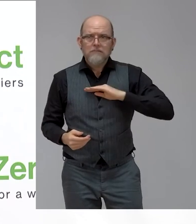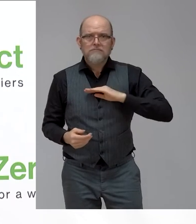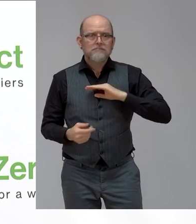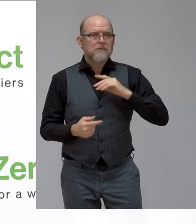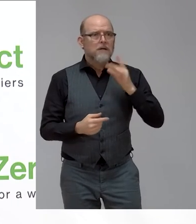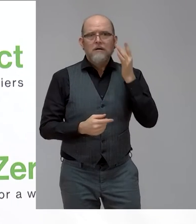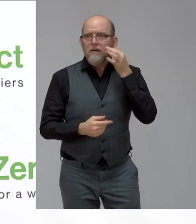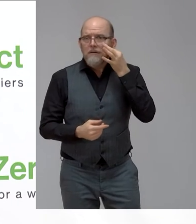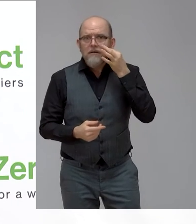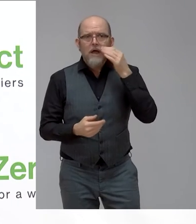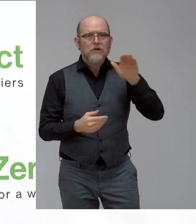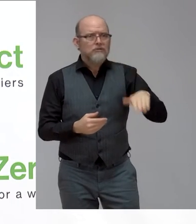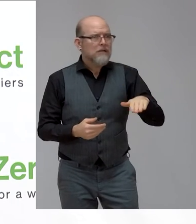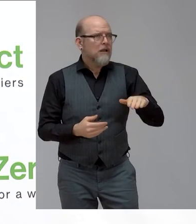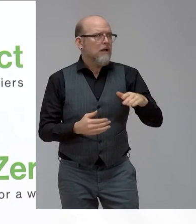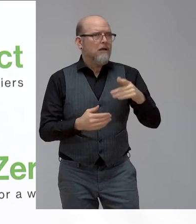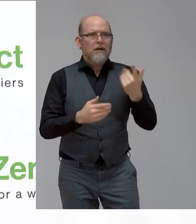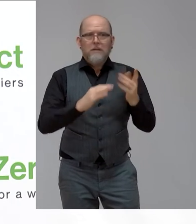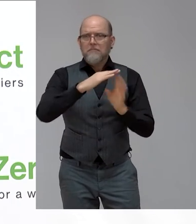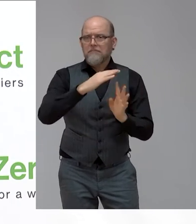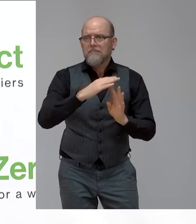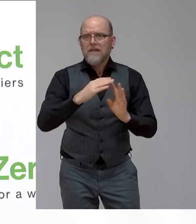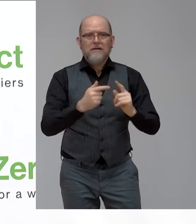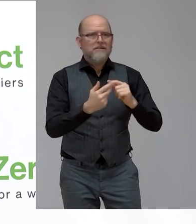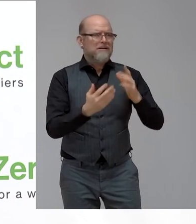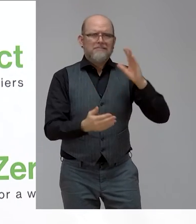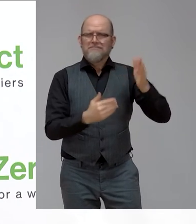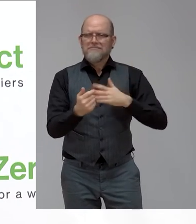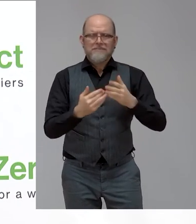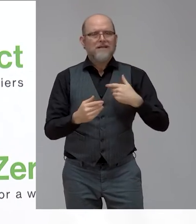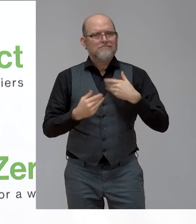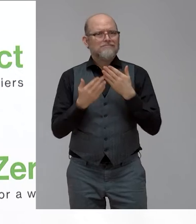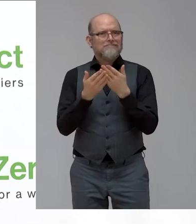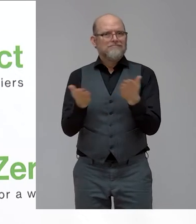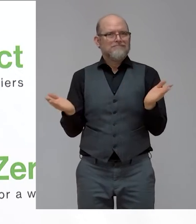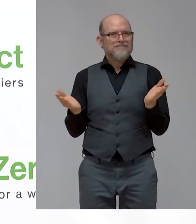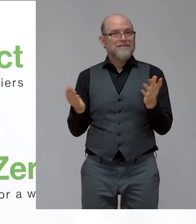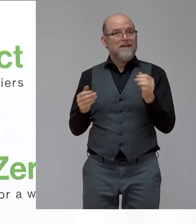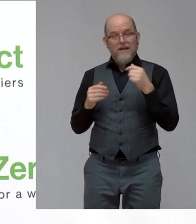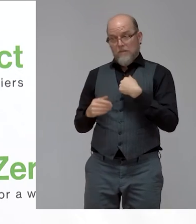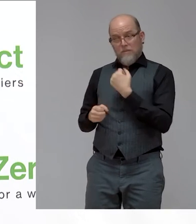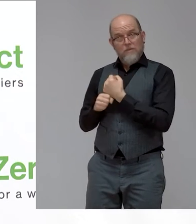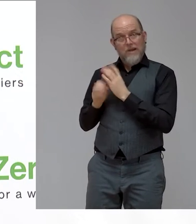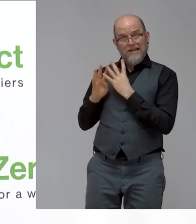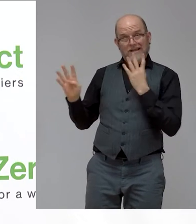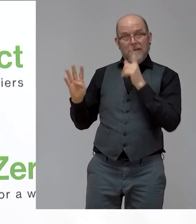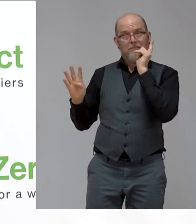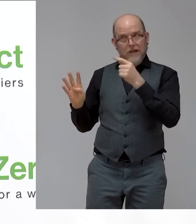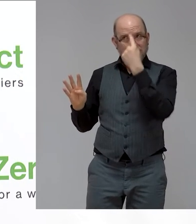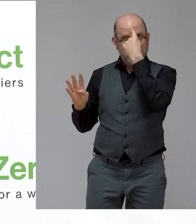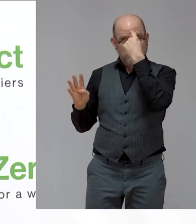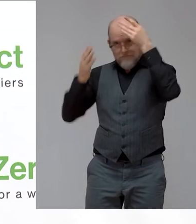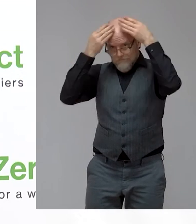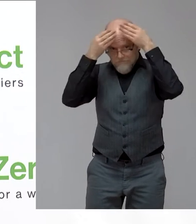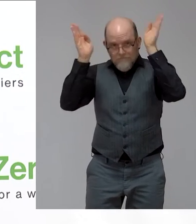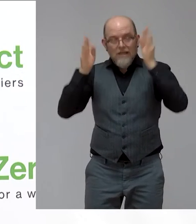ethnicity and so on and so forth. Our workforce has to reflect the diversity and the uniqueness of our client group. And